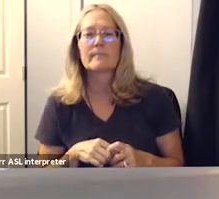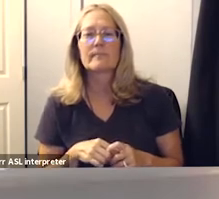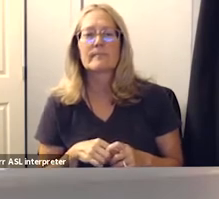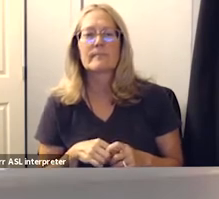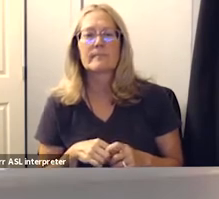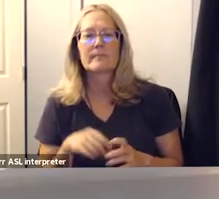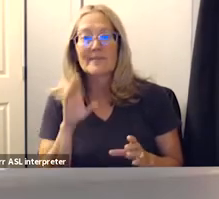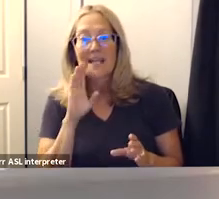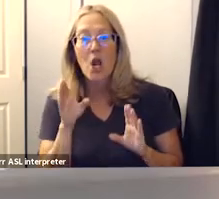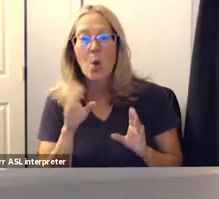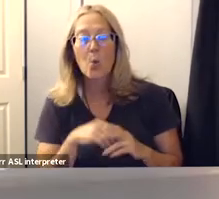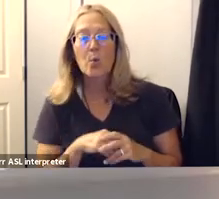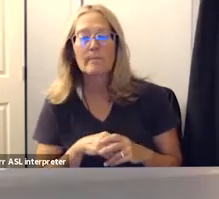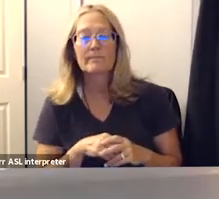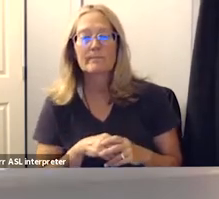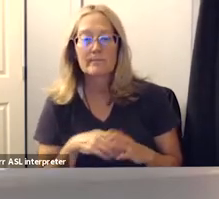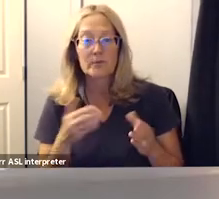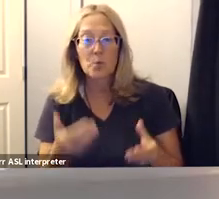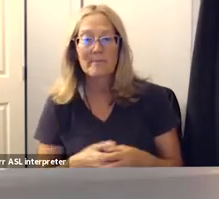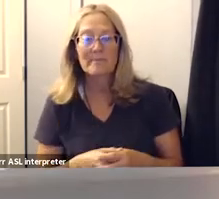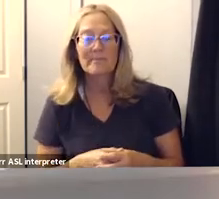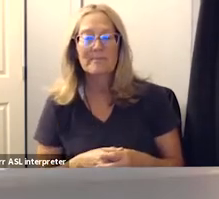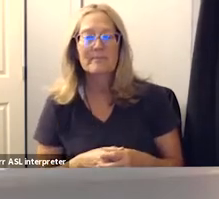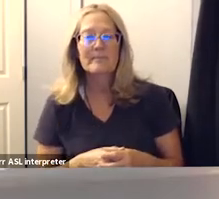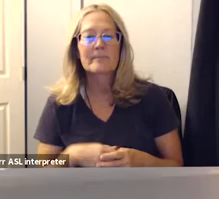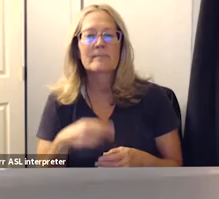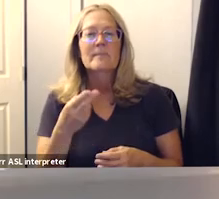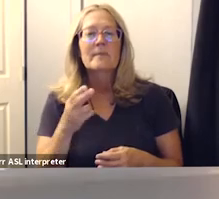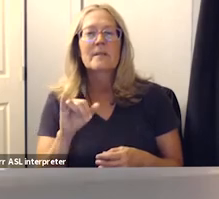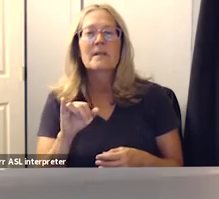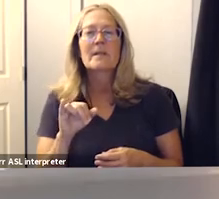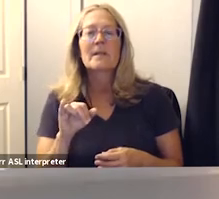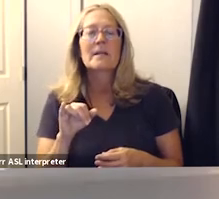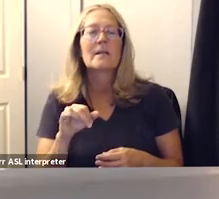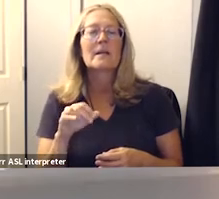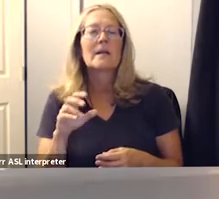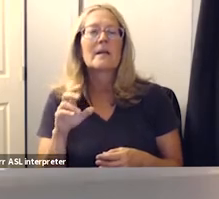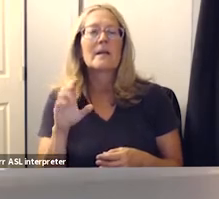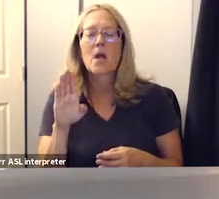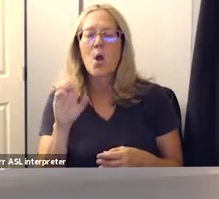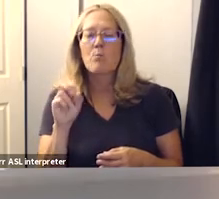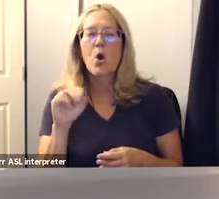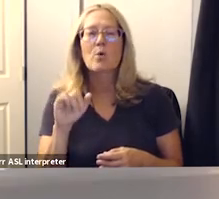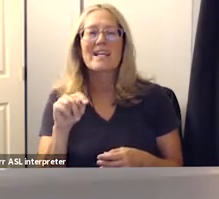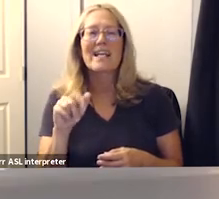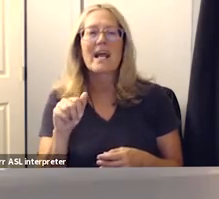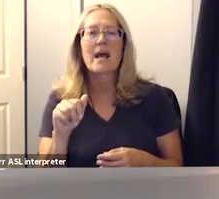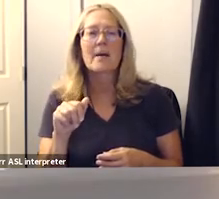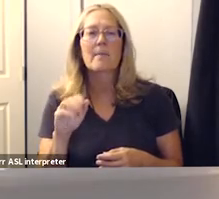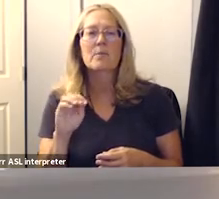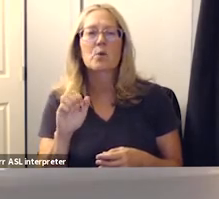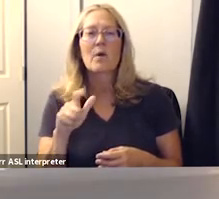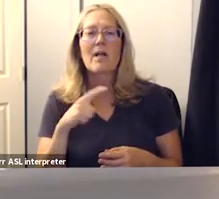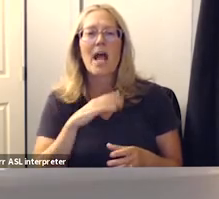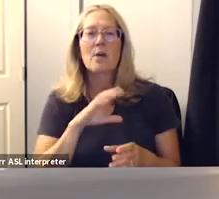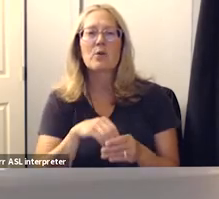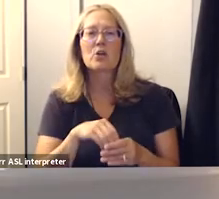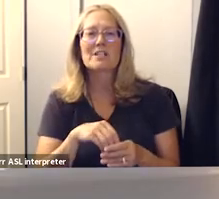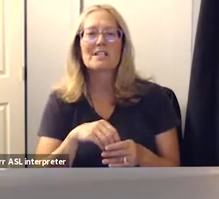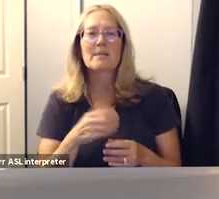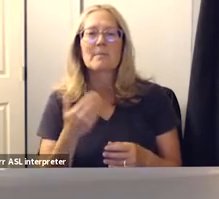hello yes go ahead hi my name is sunita beal i've spoken here before i participated in the